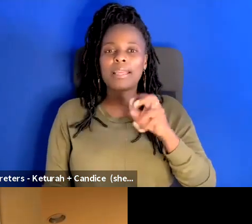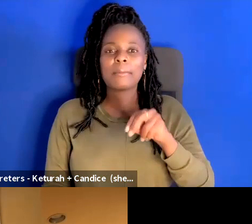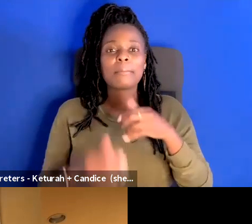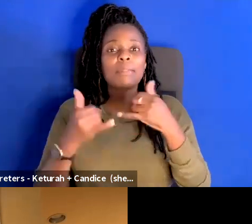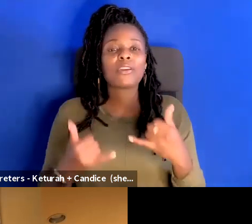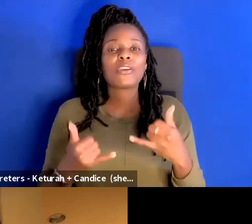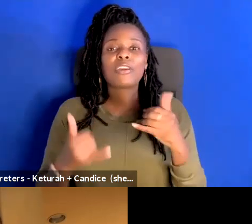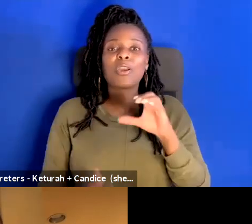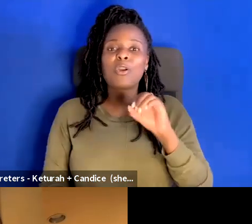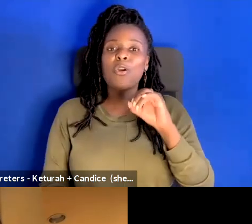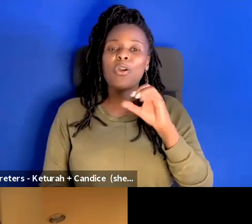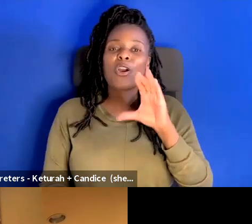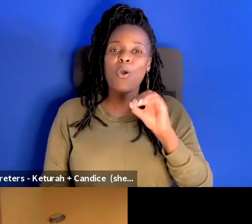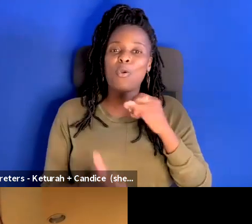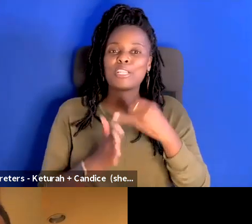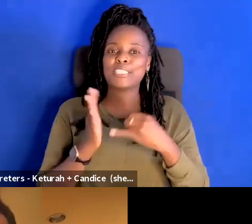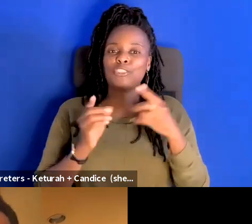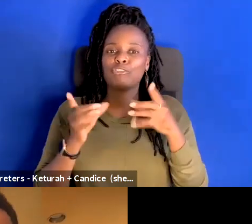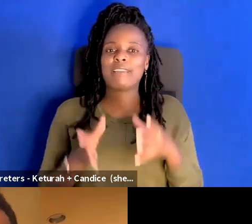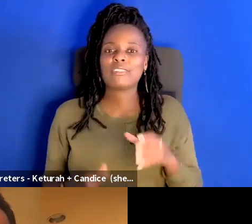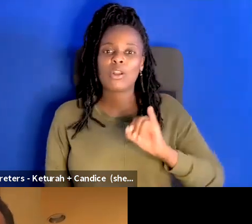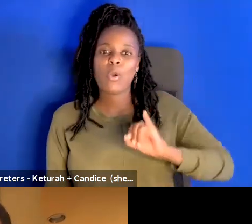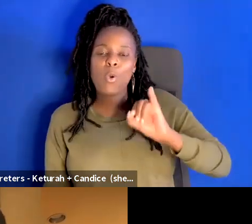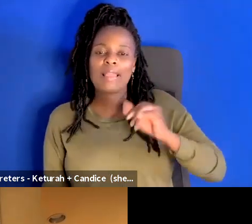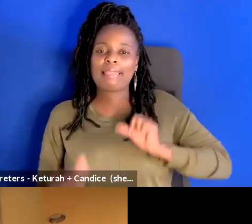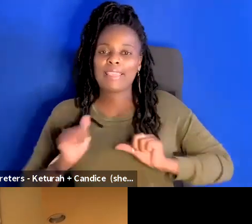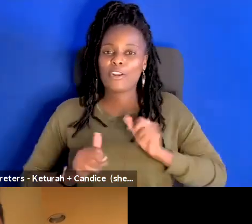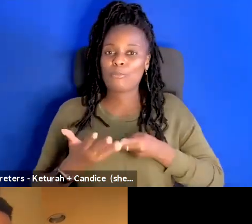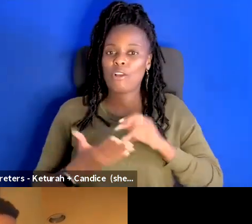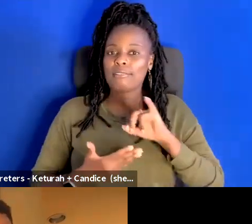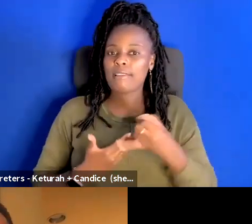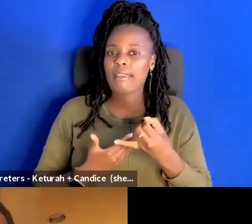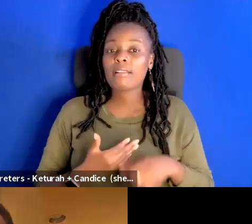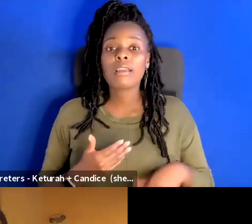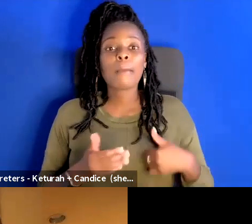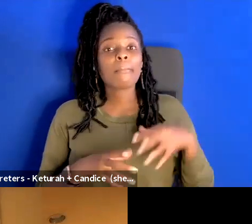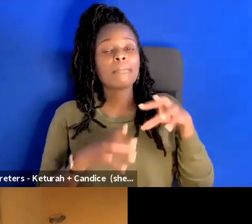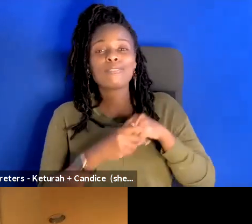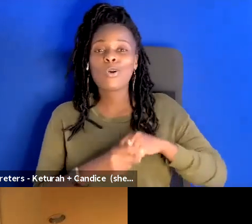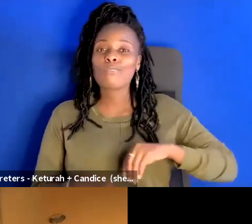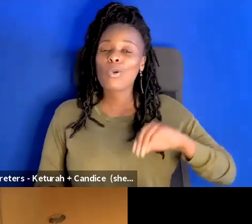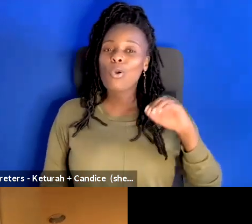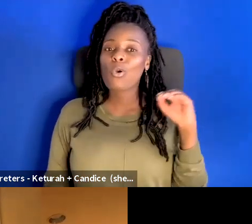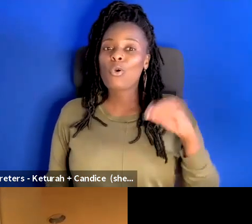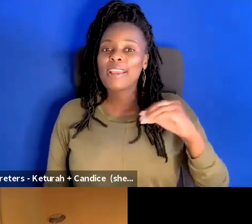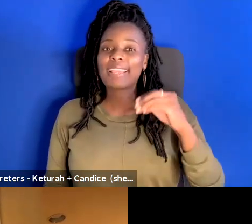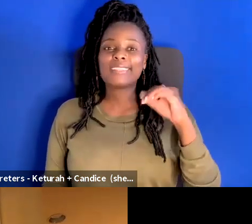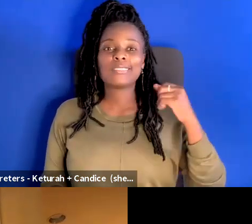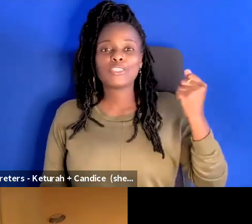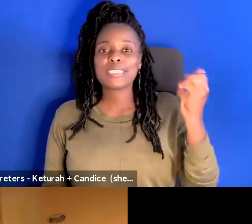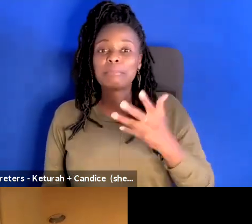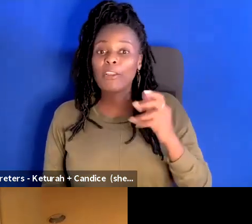director of Oakland Theater Project. I am an actor with Oregon Shakespeare Festival and around the Bay. I'm a director.